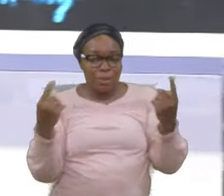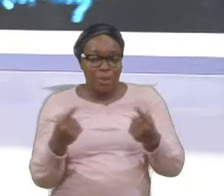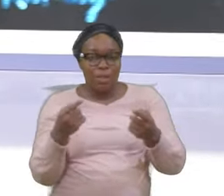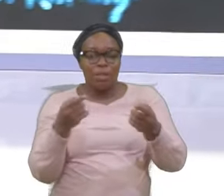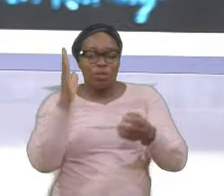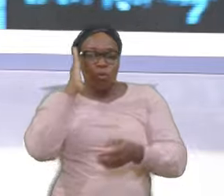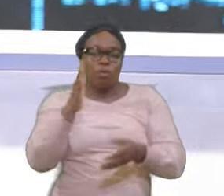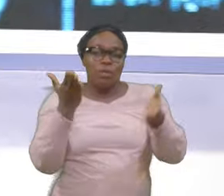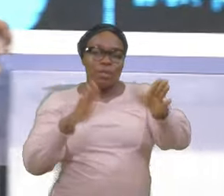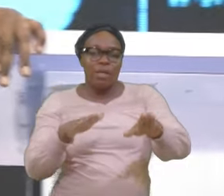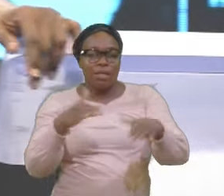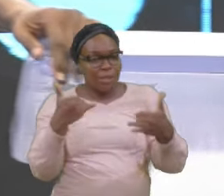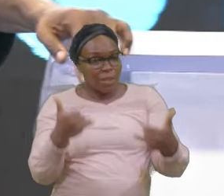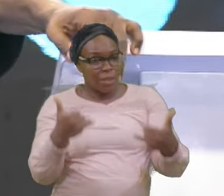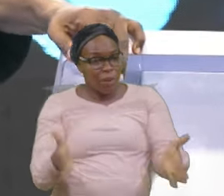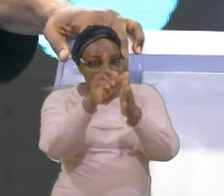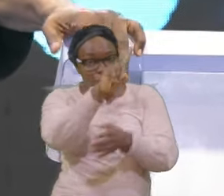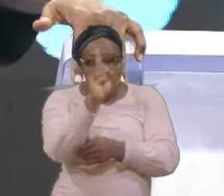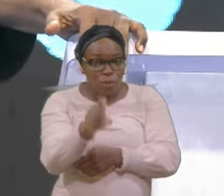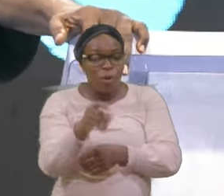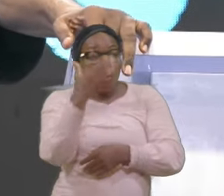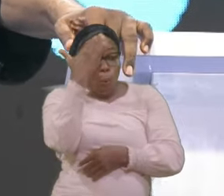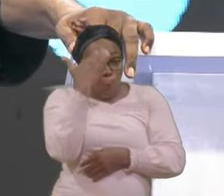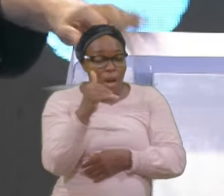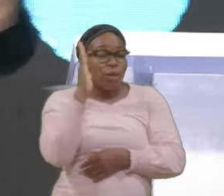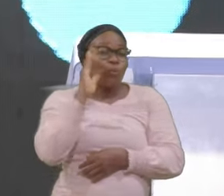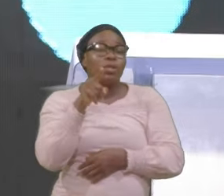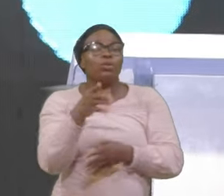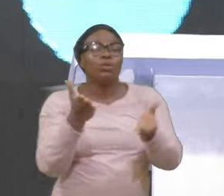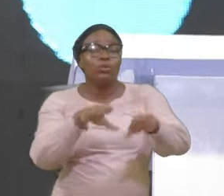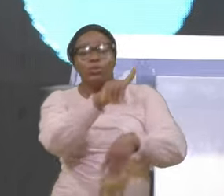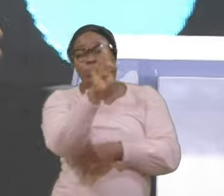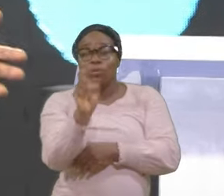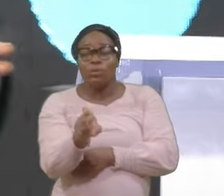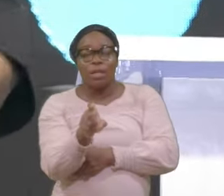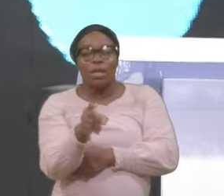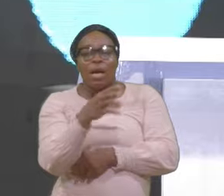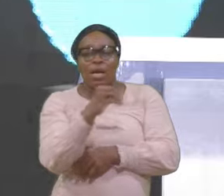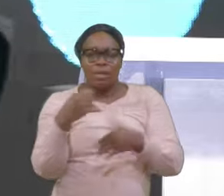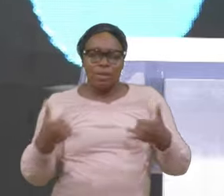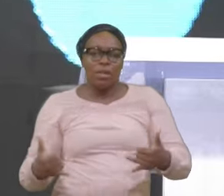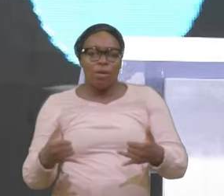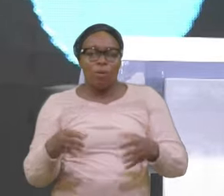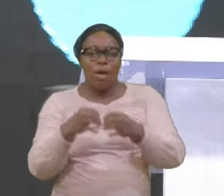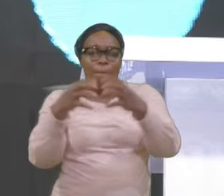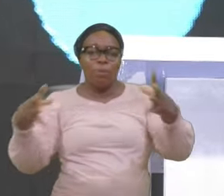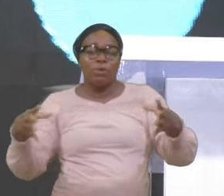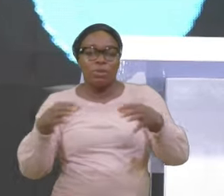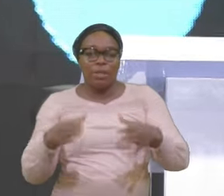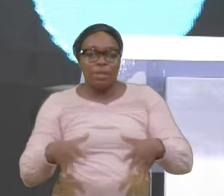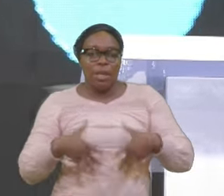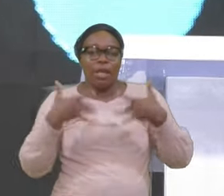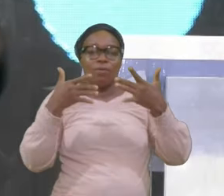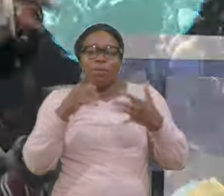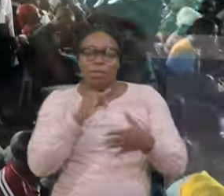you die I made you for life I made you for abundant life I made abundant life for you I made you for eternal